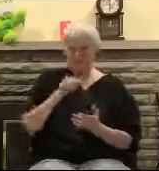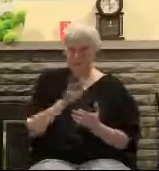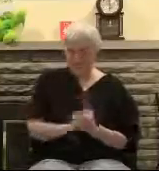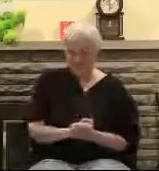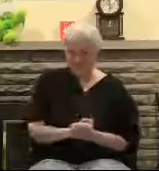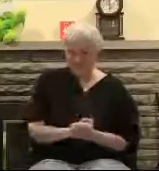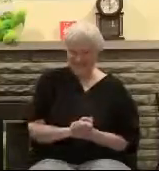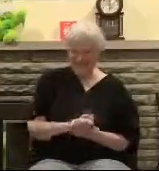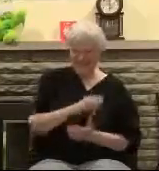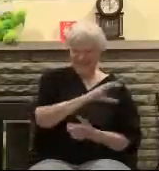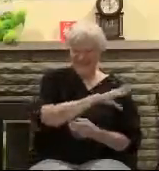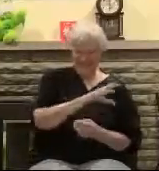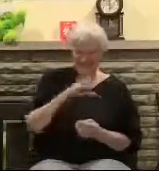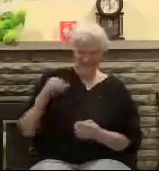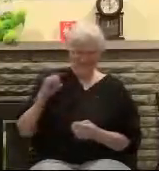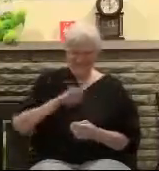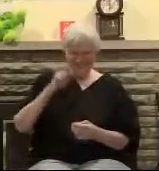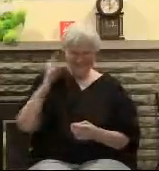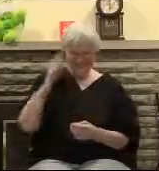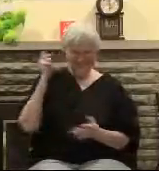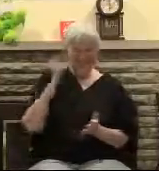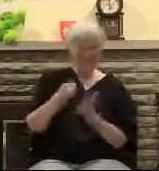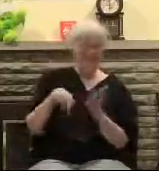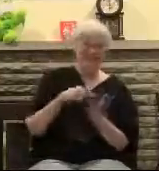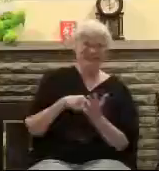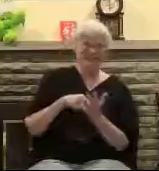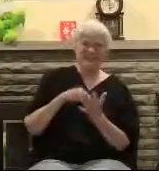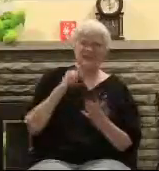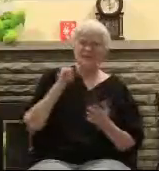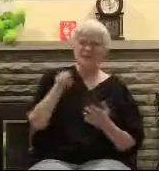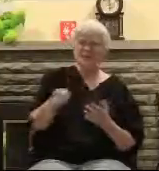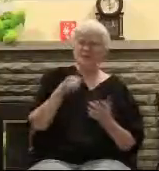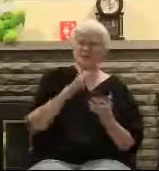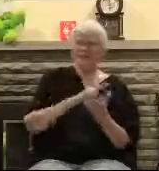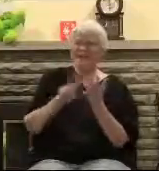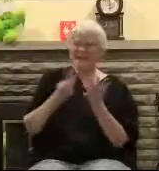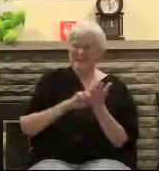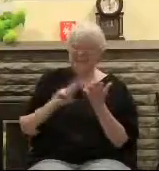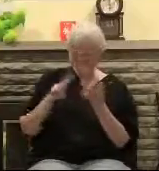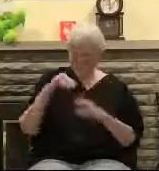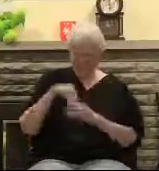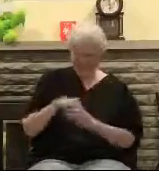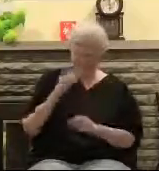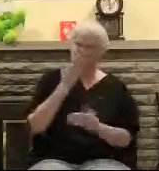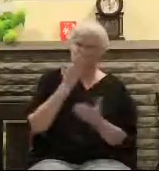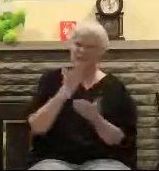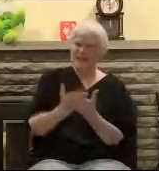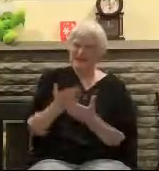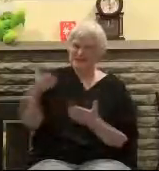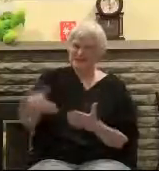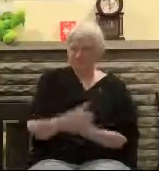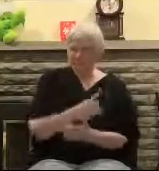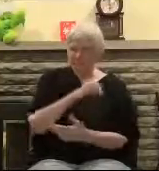I'd heard this years ago and kind of just forgotten about it but if you read the Gospel accounts when Jesus was resurrected